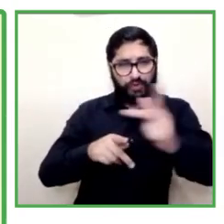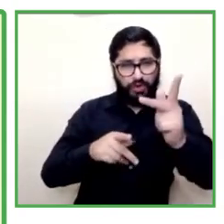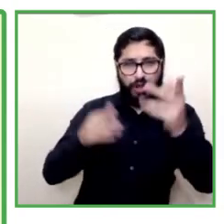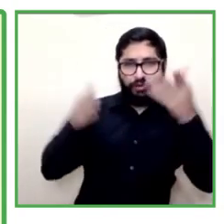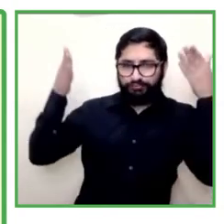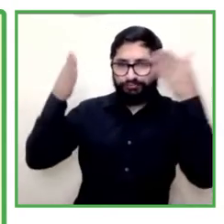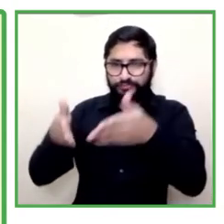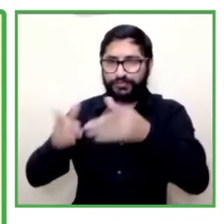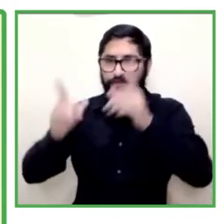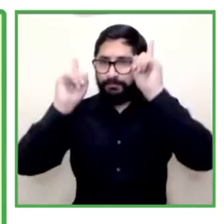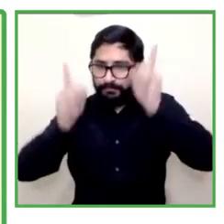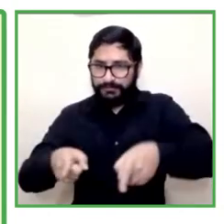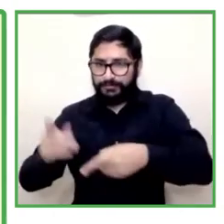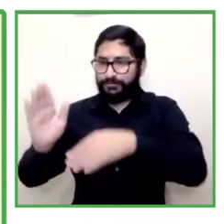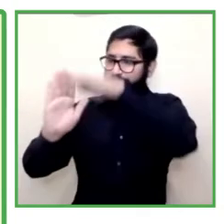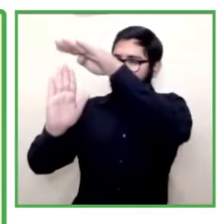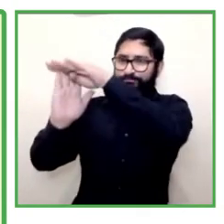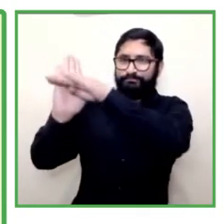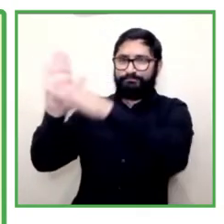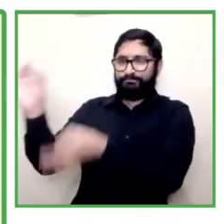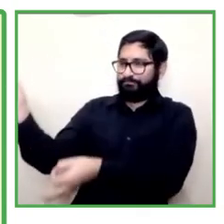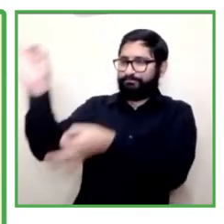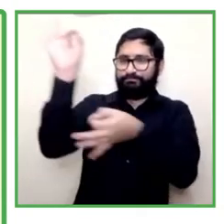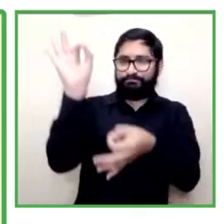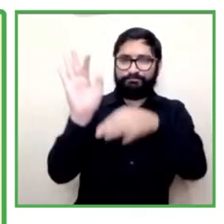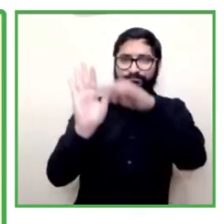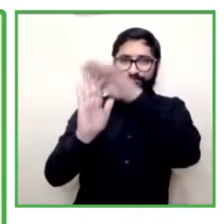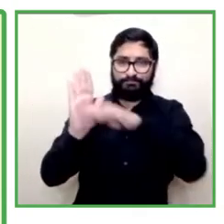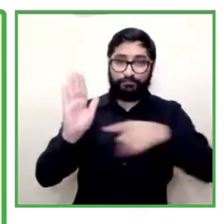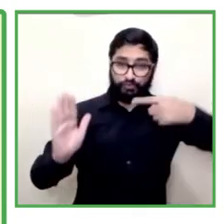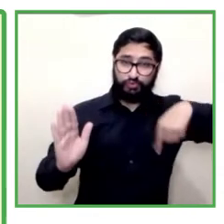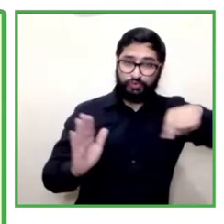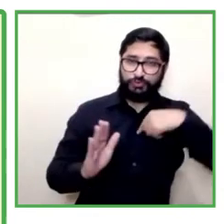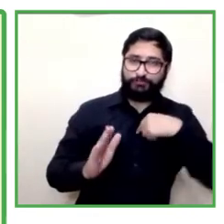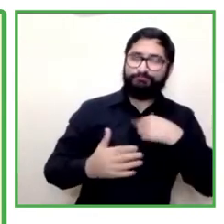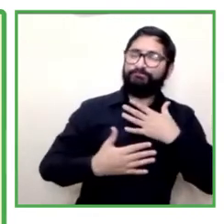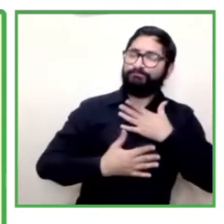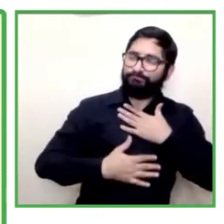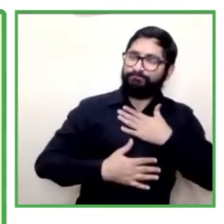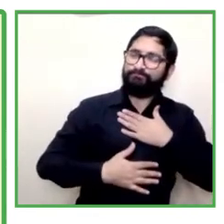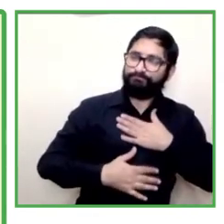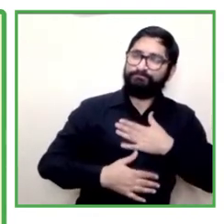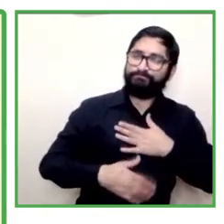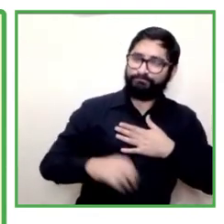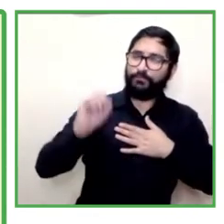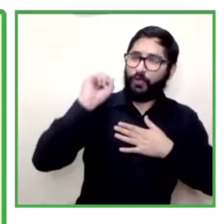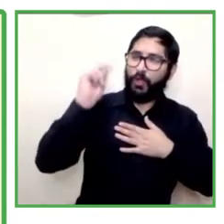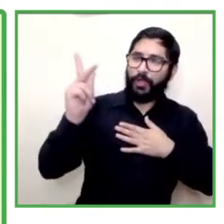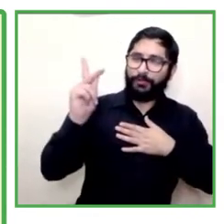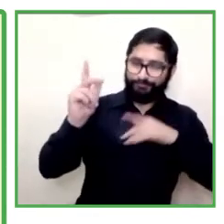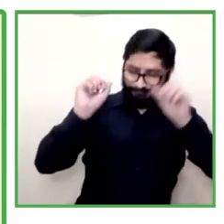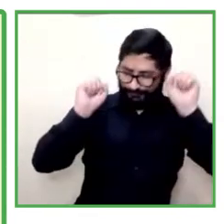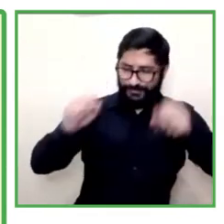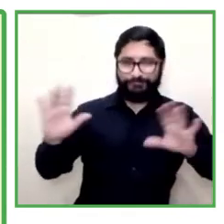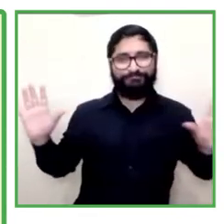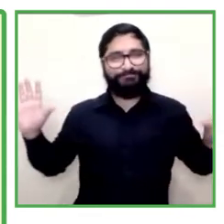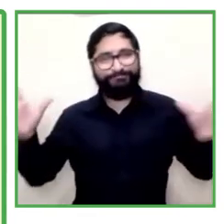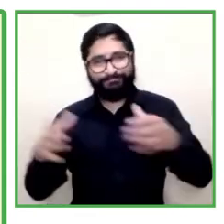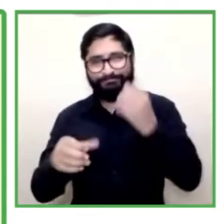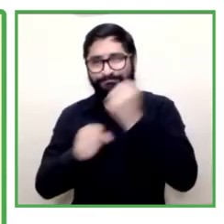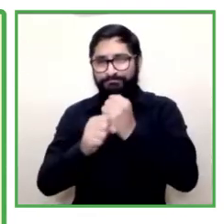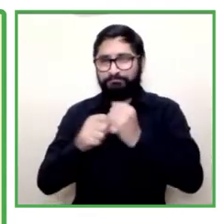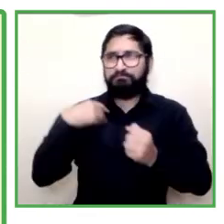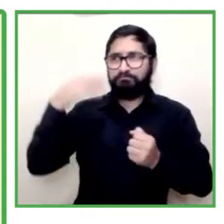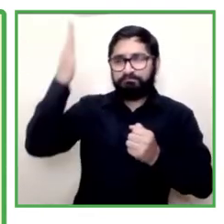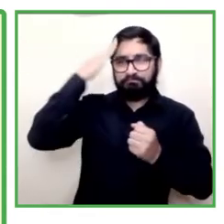profitable and the only thing that made sense for us was this cooperative and for example if